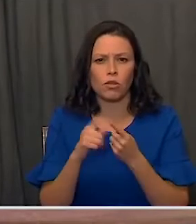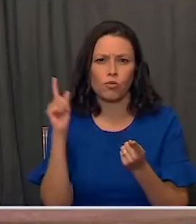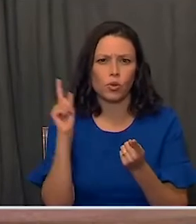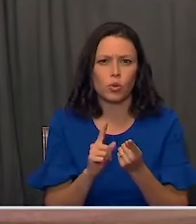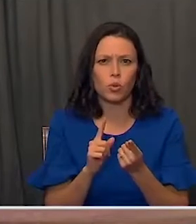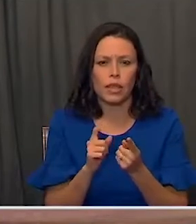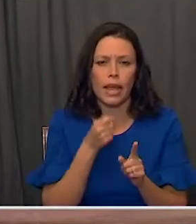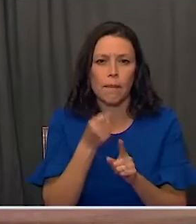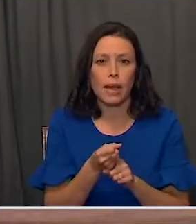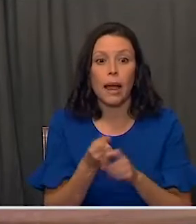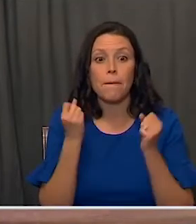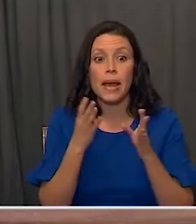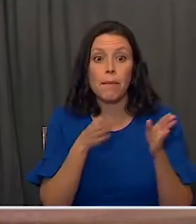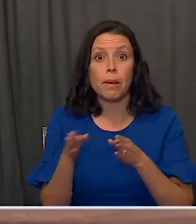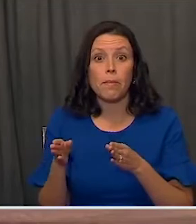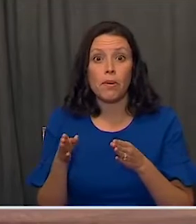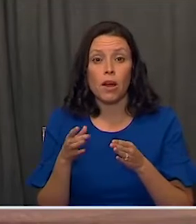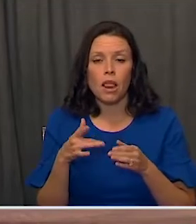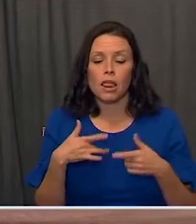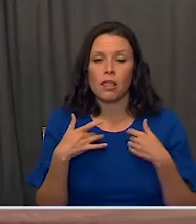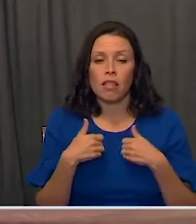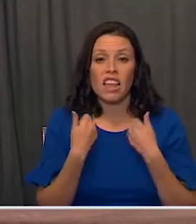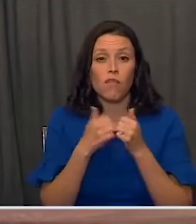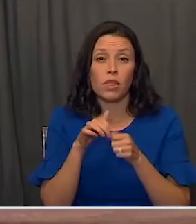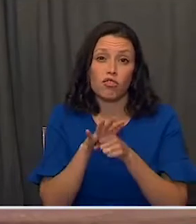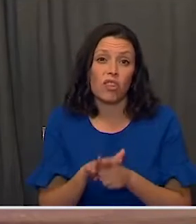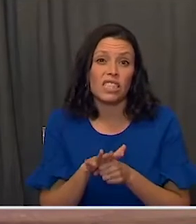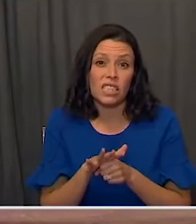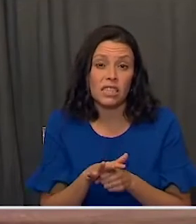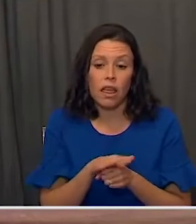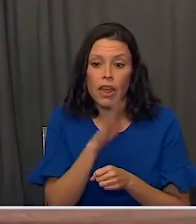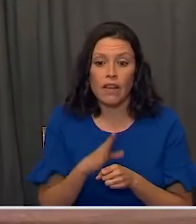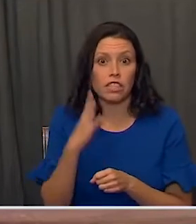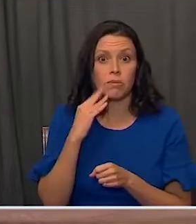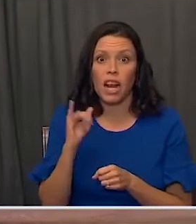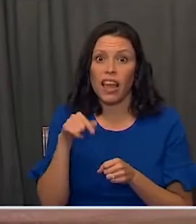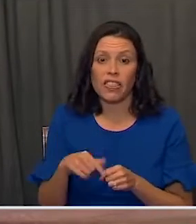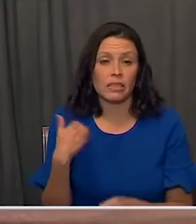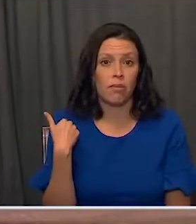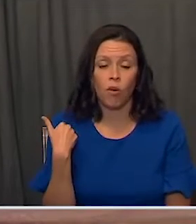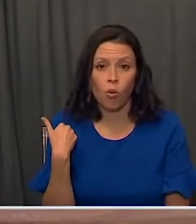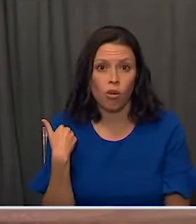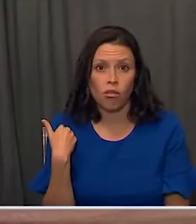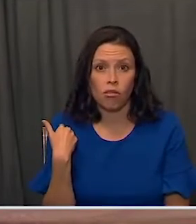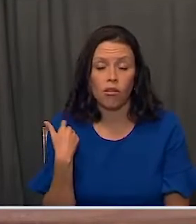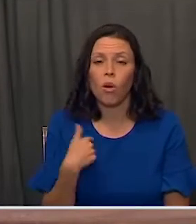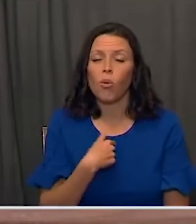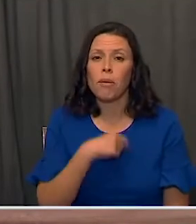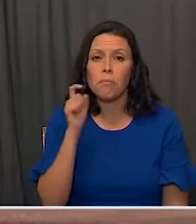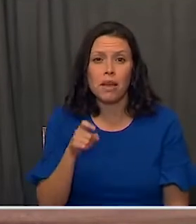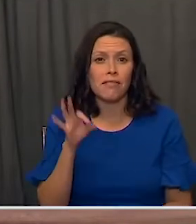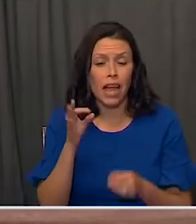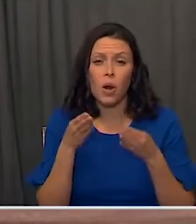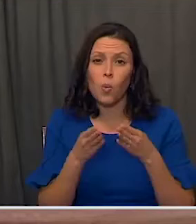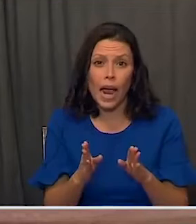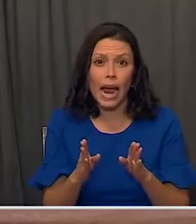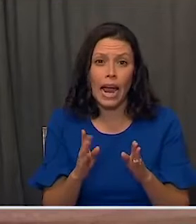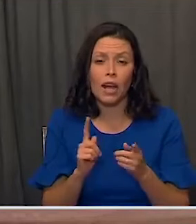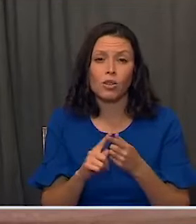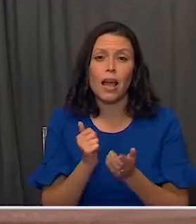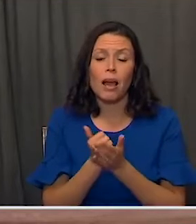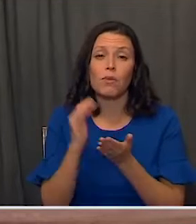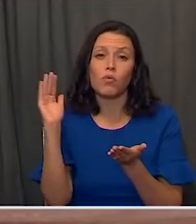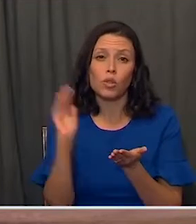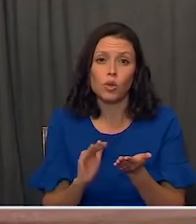Individuals across our country are living with stress that they have likely never experienced. We must find a way to best